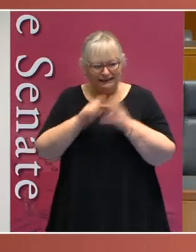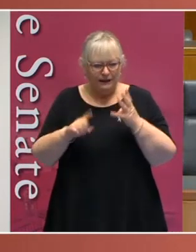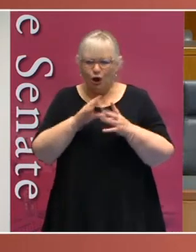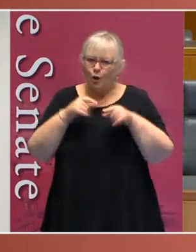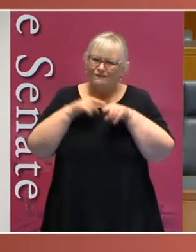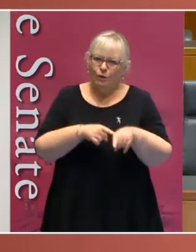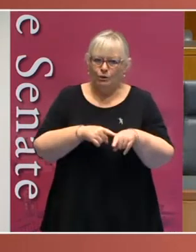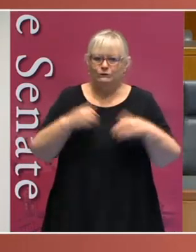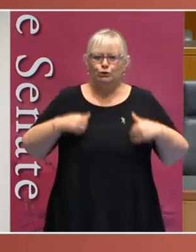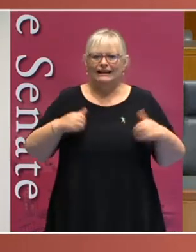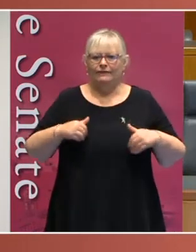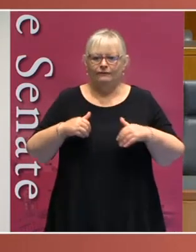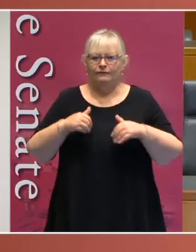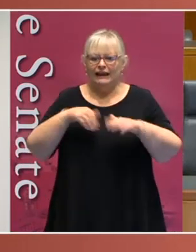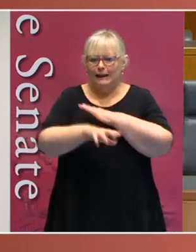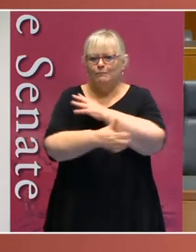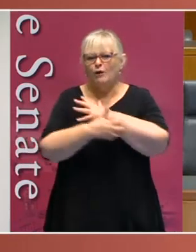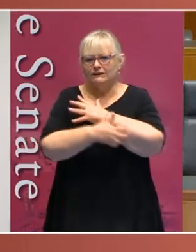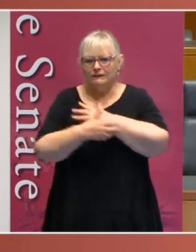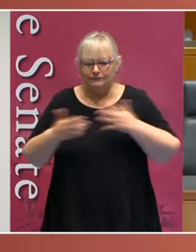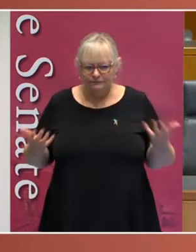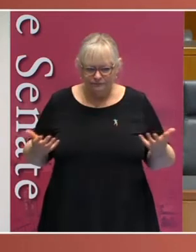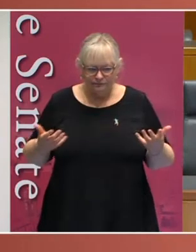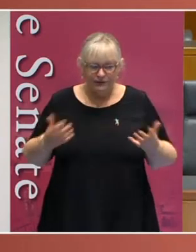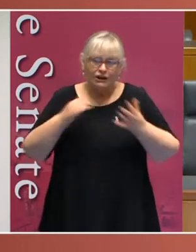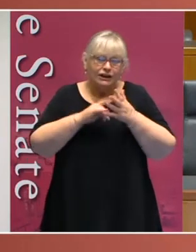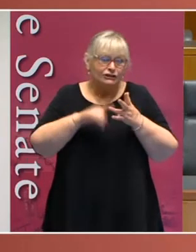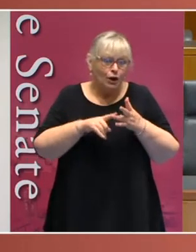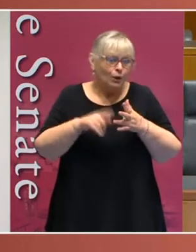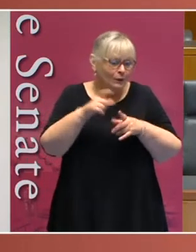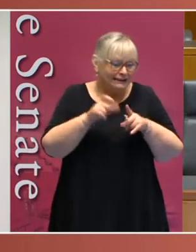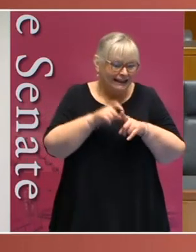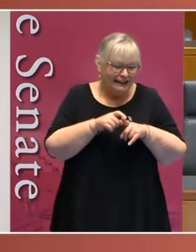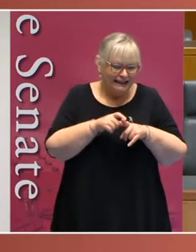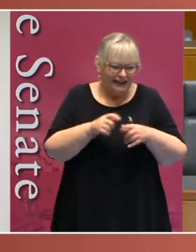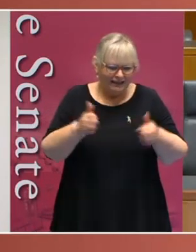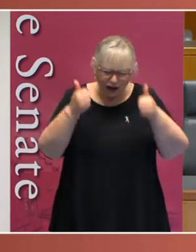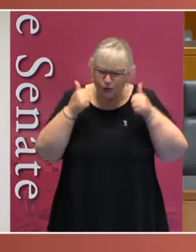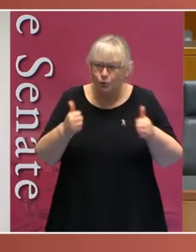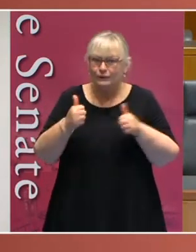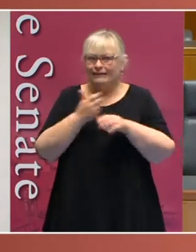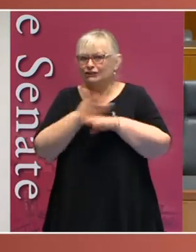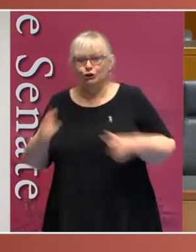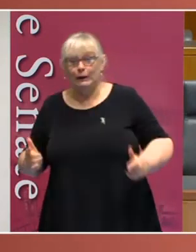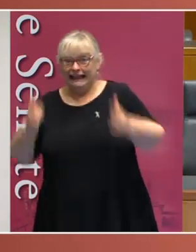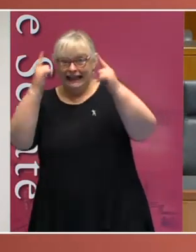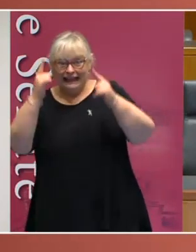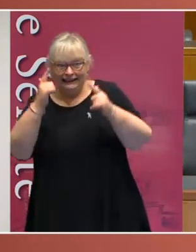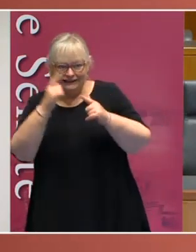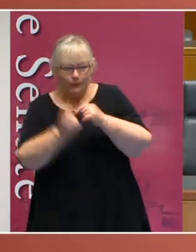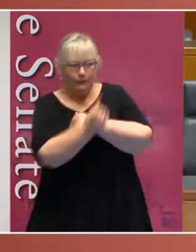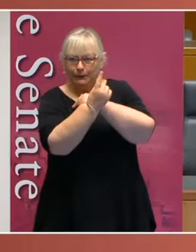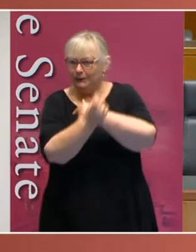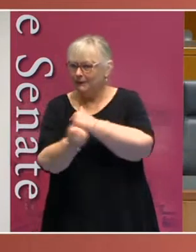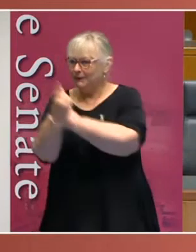to live below the poverty line. In doing that great new leaders of our movement have been